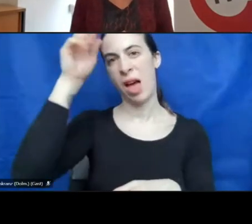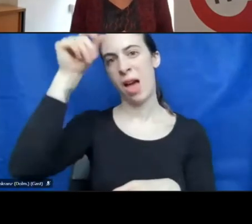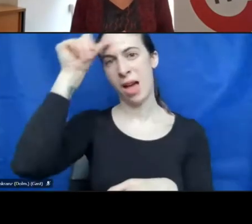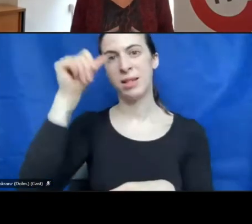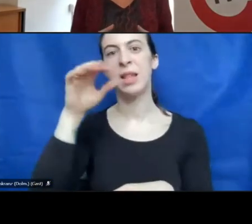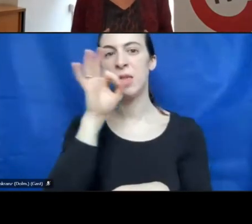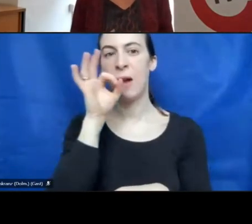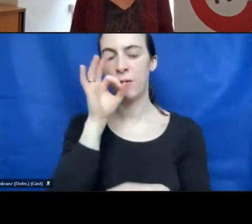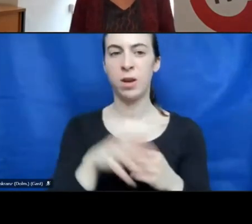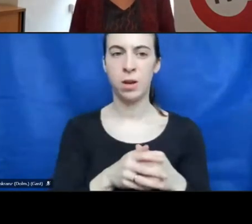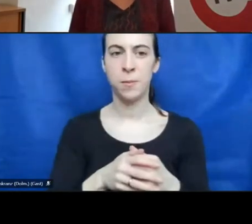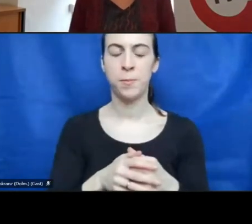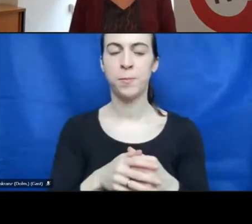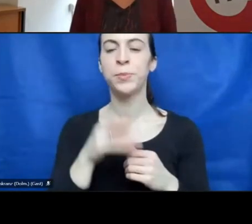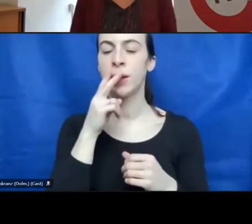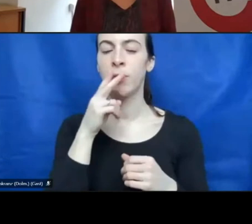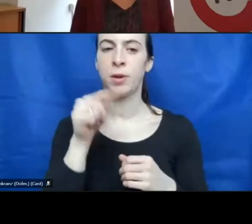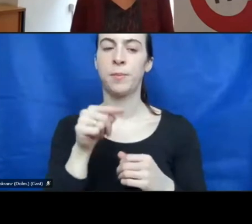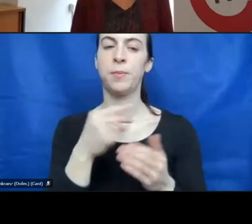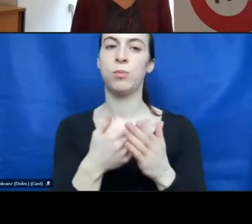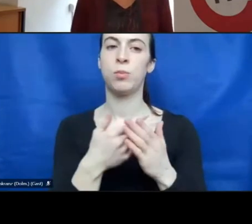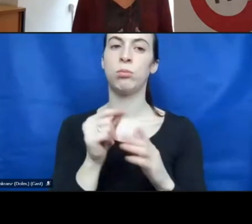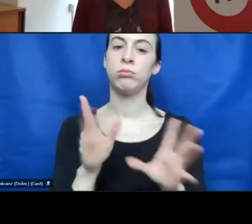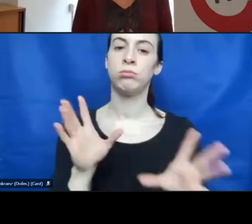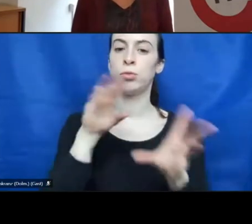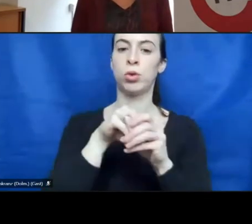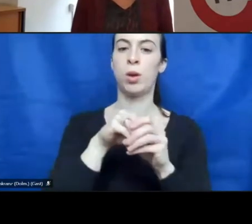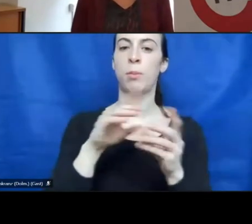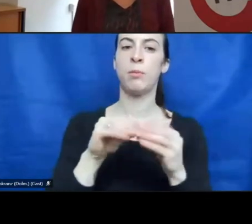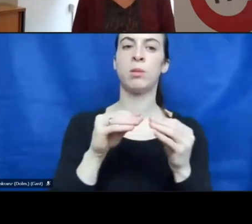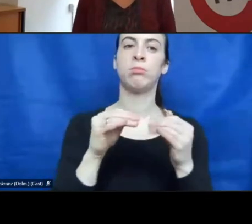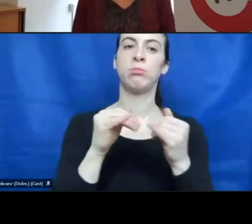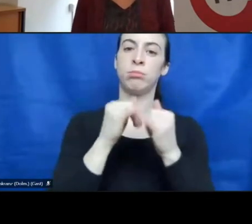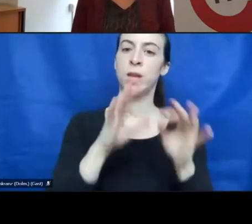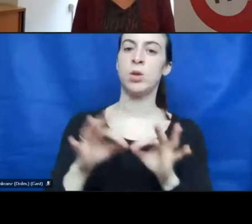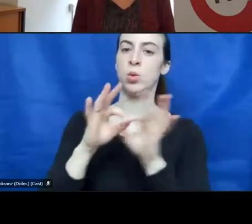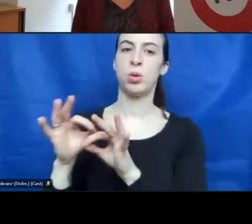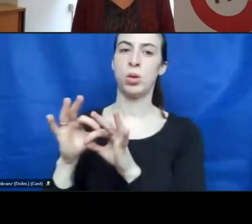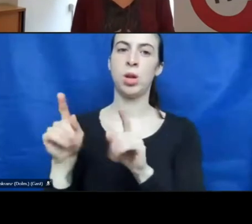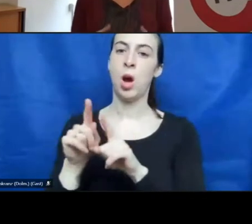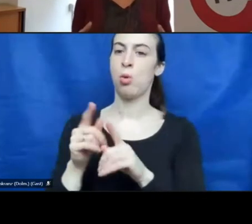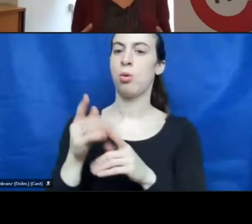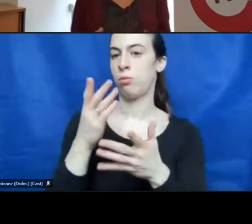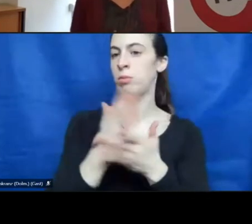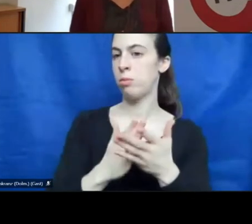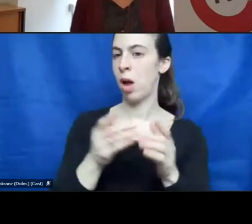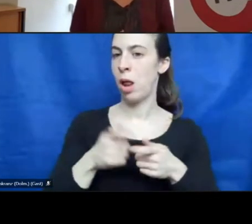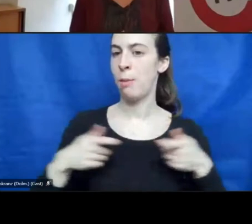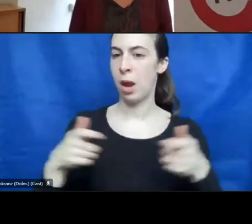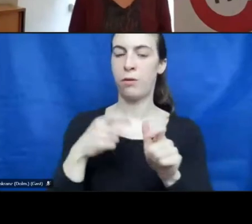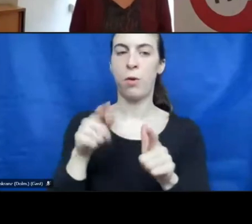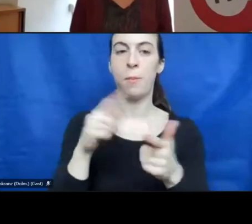wholesalers, which are together with the industry another side of the platform. Furthermore,